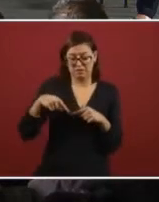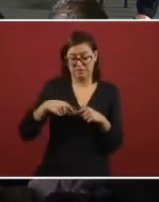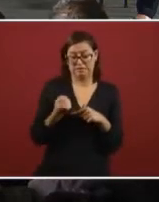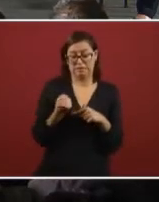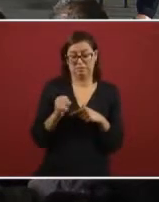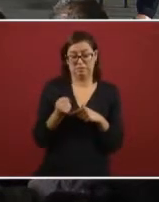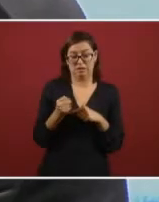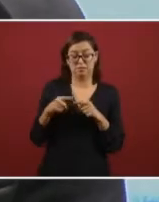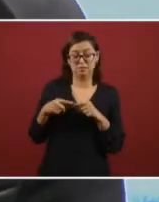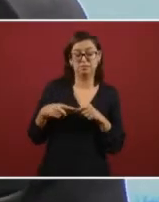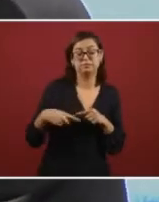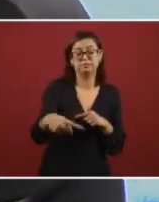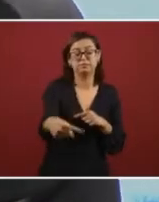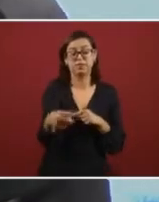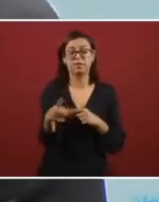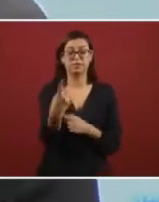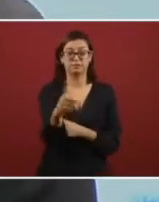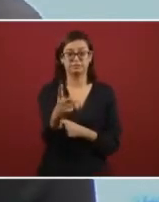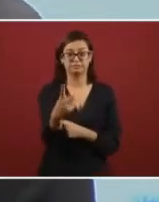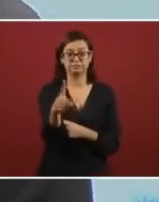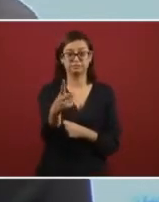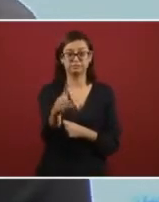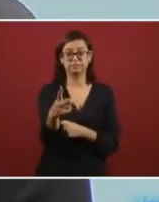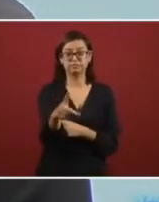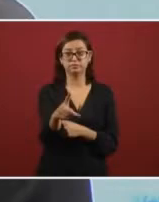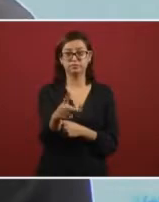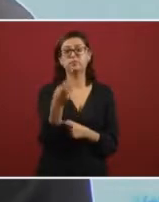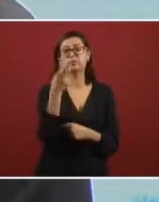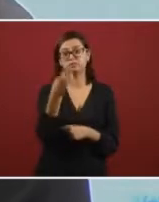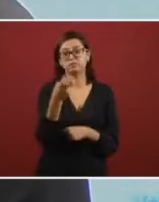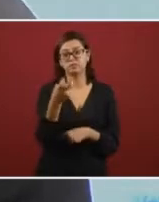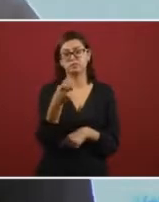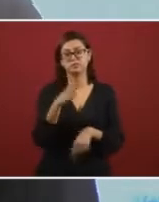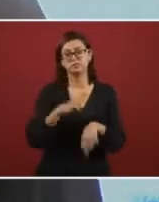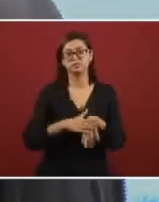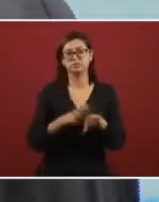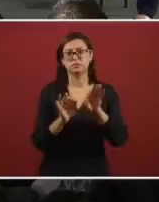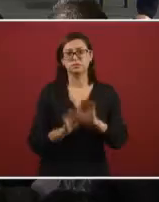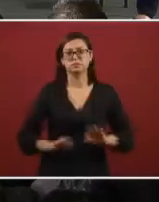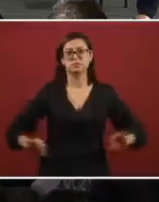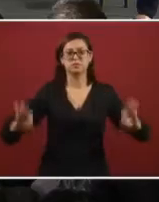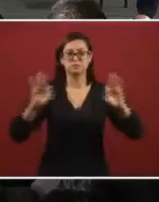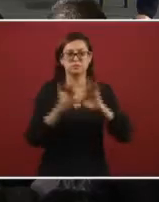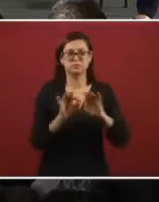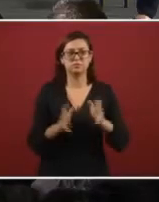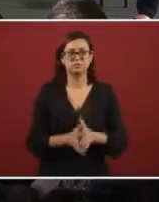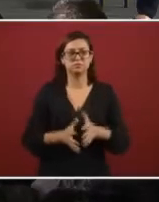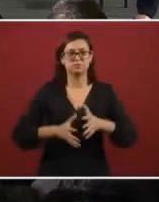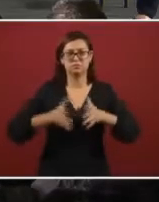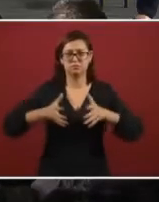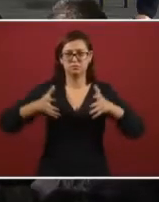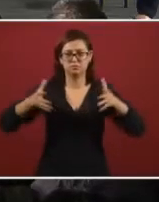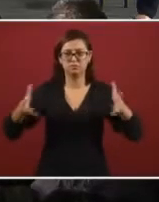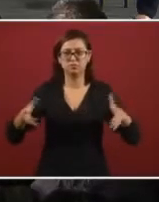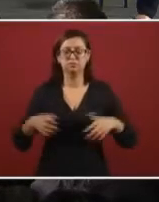they'll be starting before the end of the year so we're we're talking about this increase in production